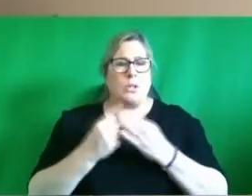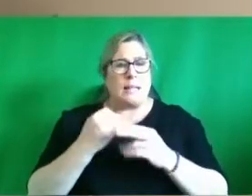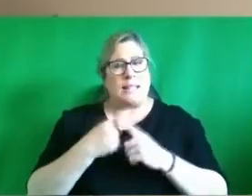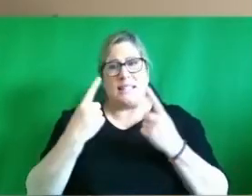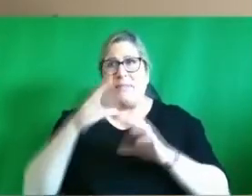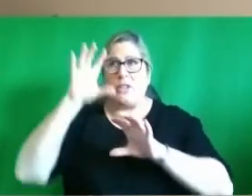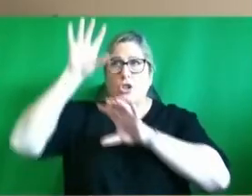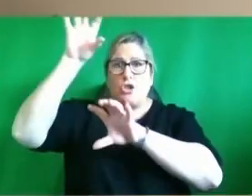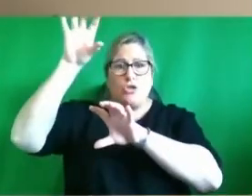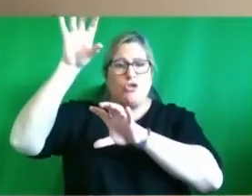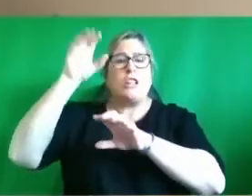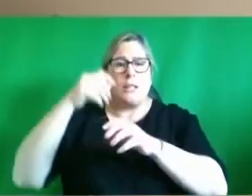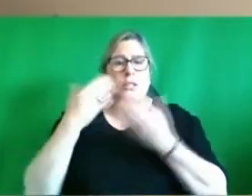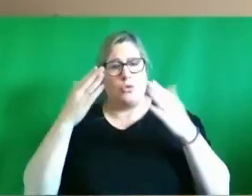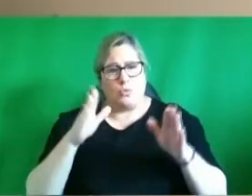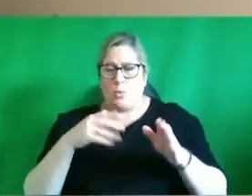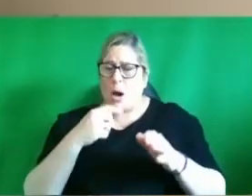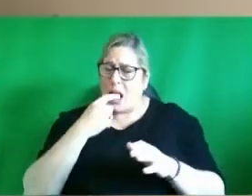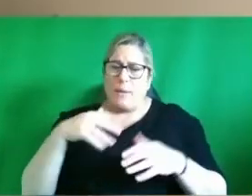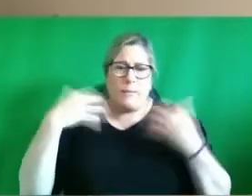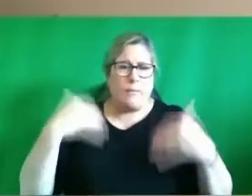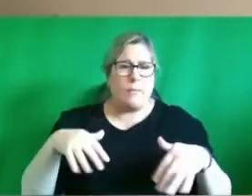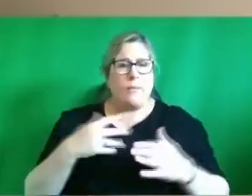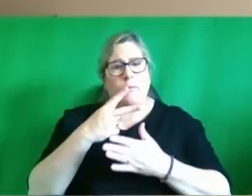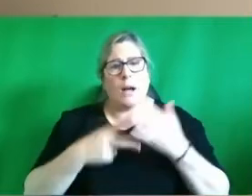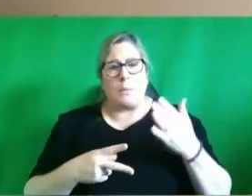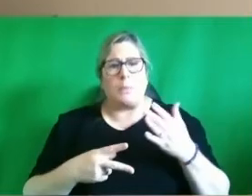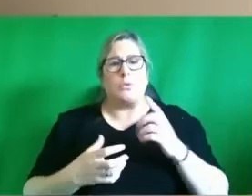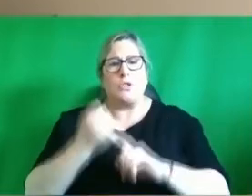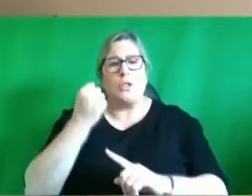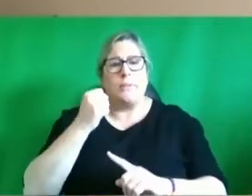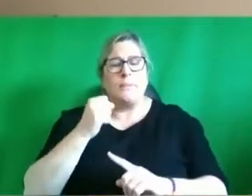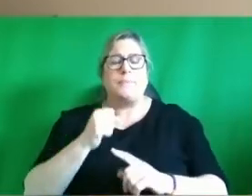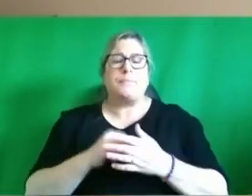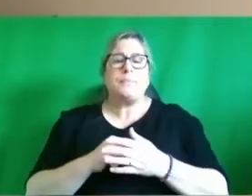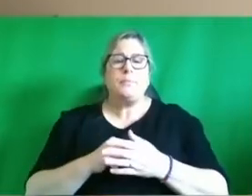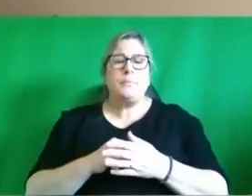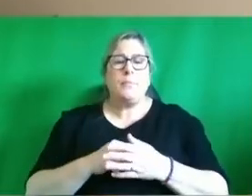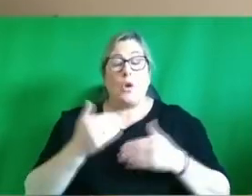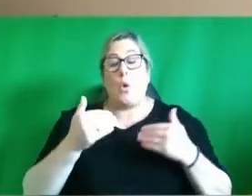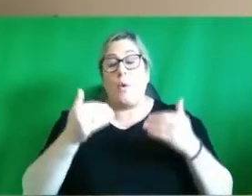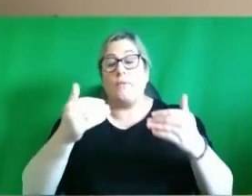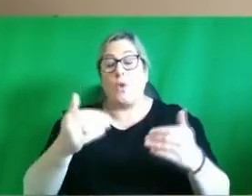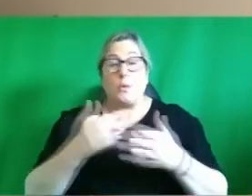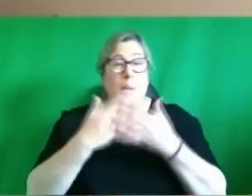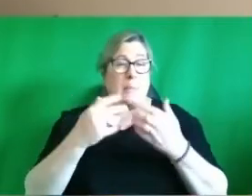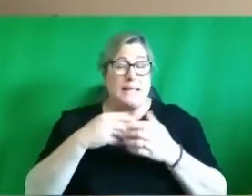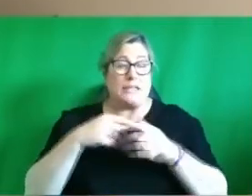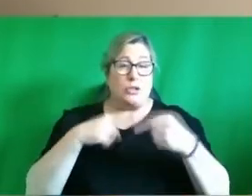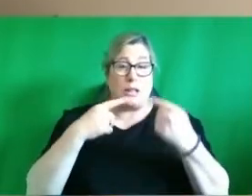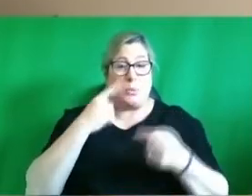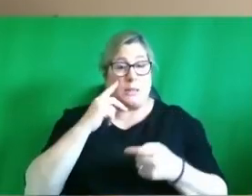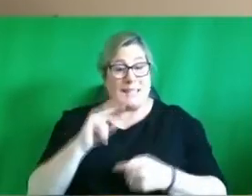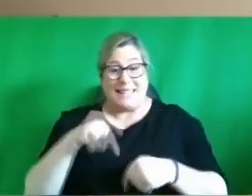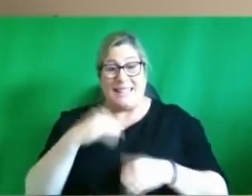also proves invaluable in achieving that going forward there are many challenges we've seen this year the